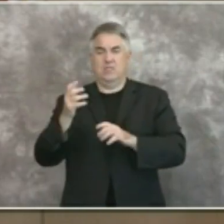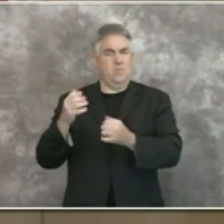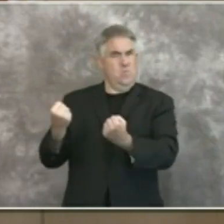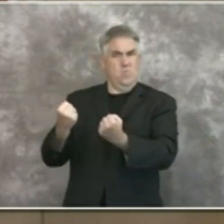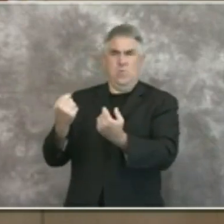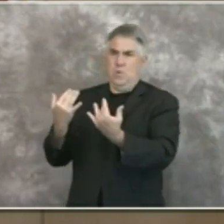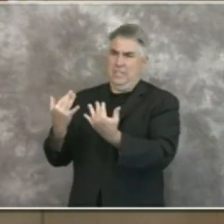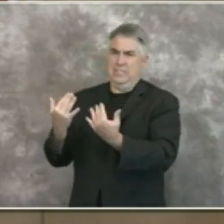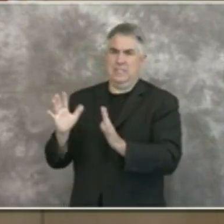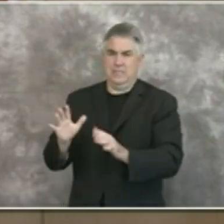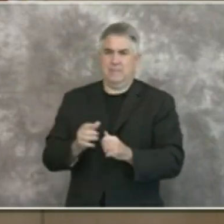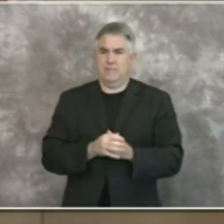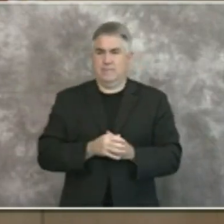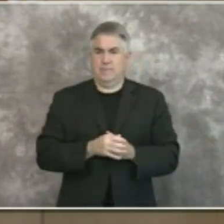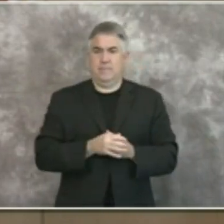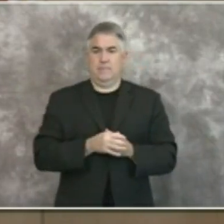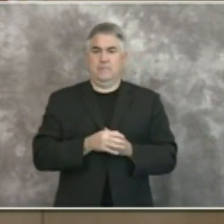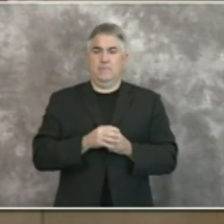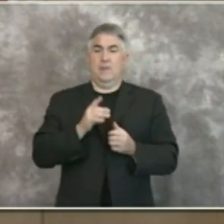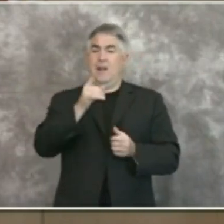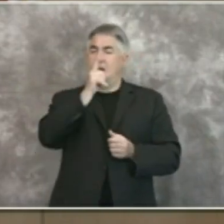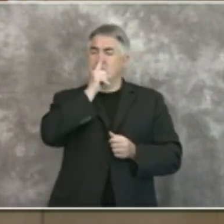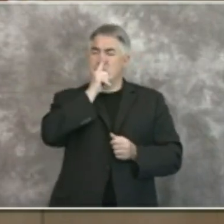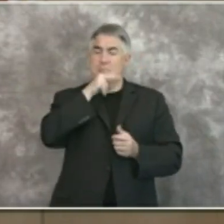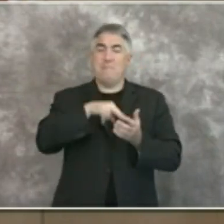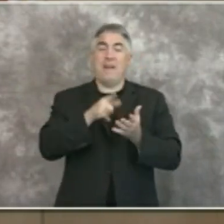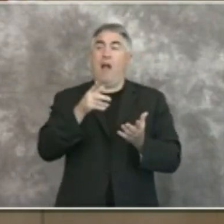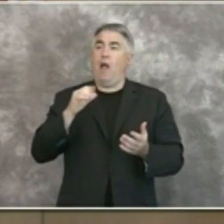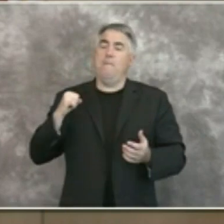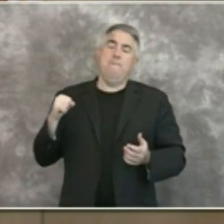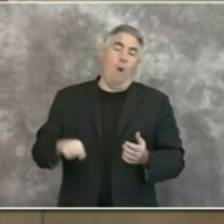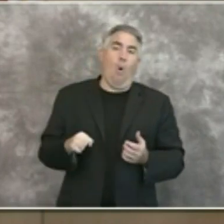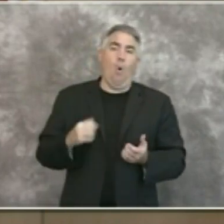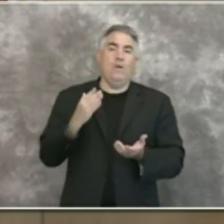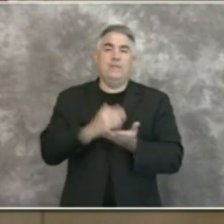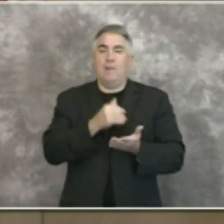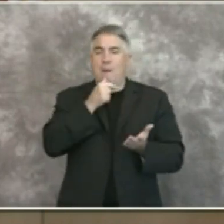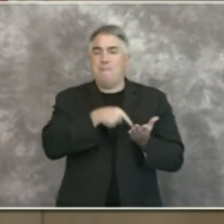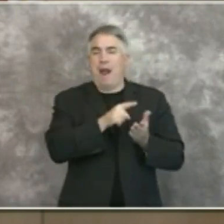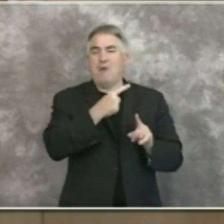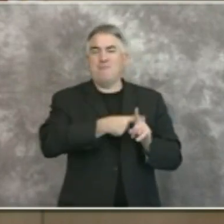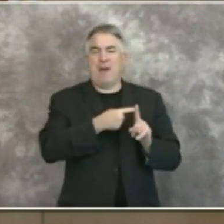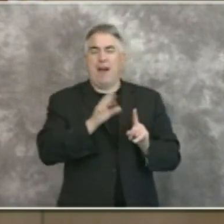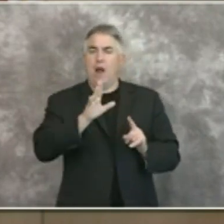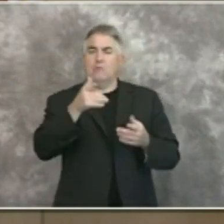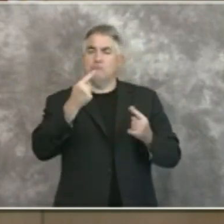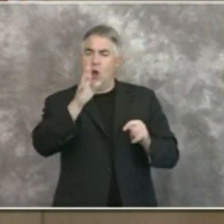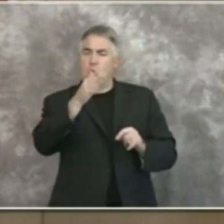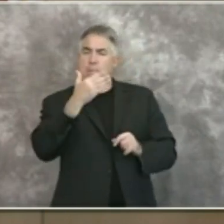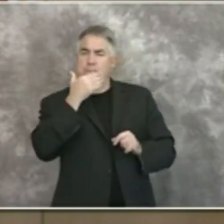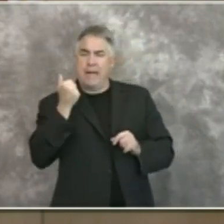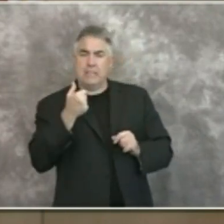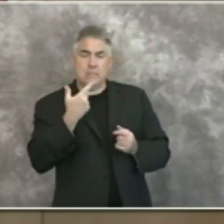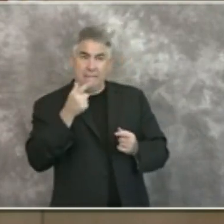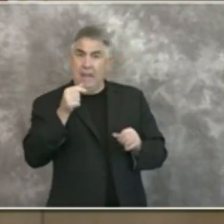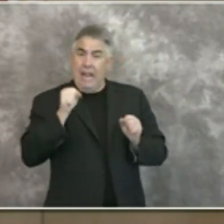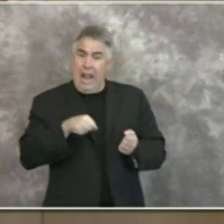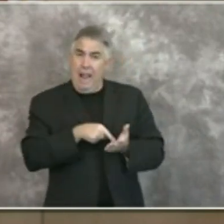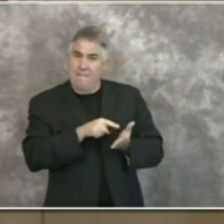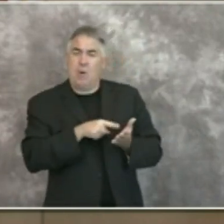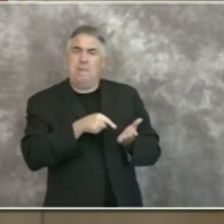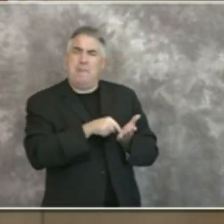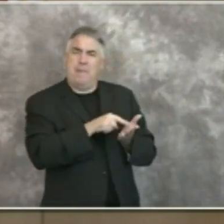away the rents. It just prevents families from being forced out on the streets. Now we know landlords have